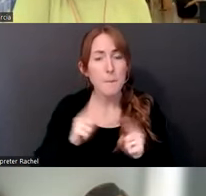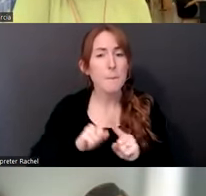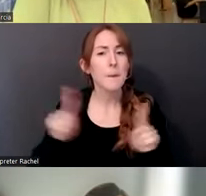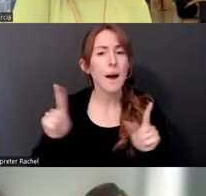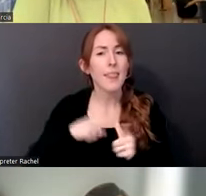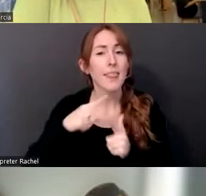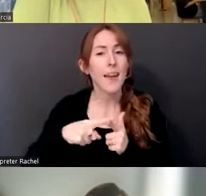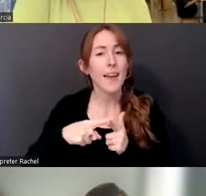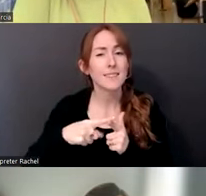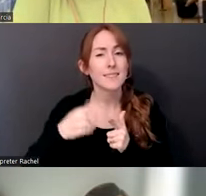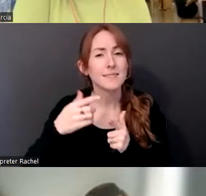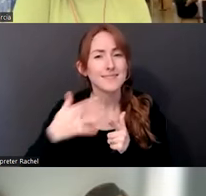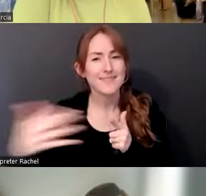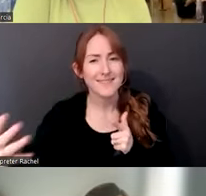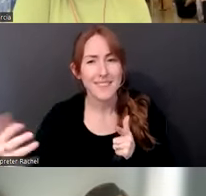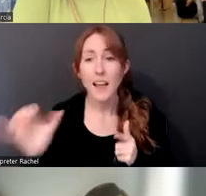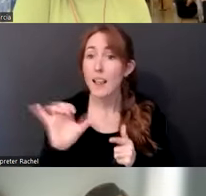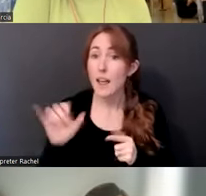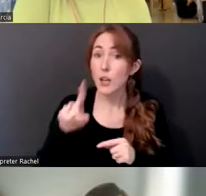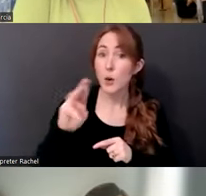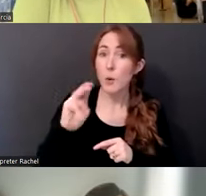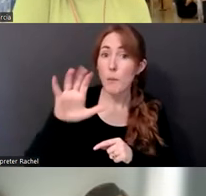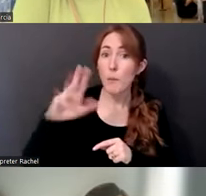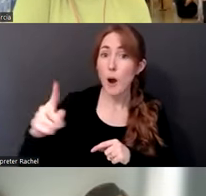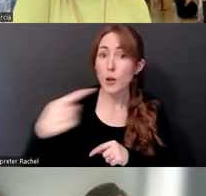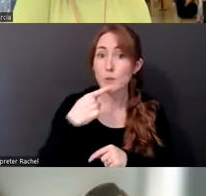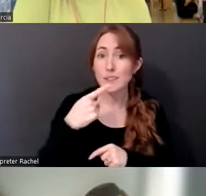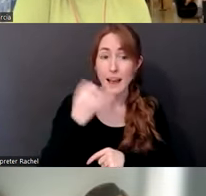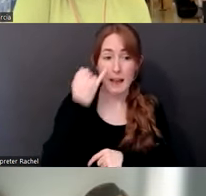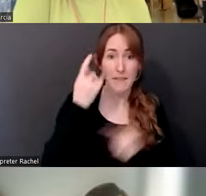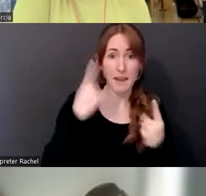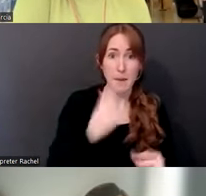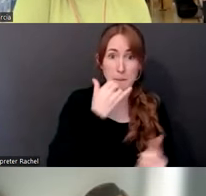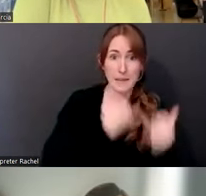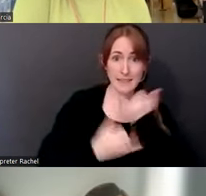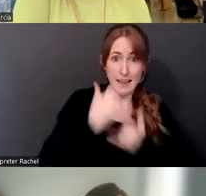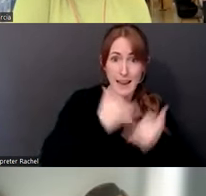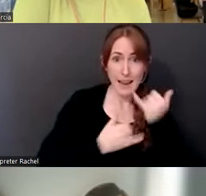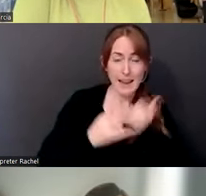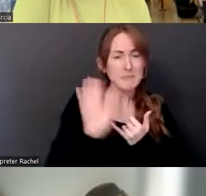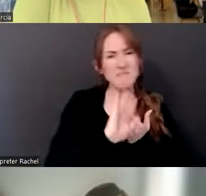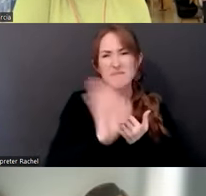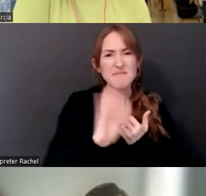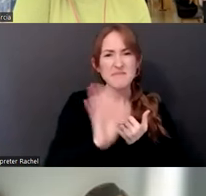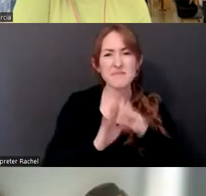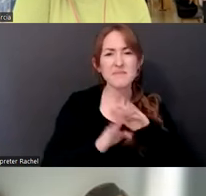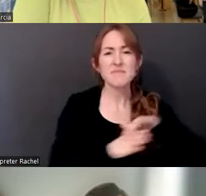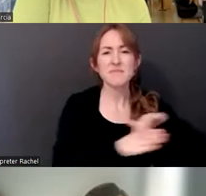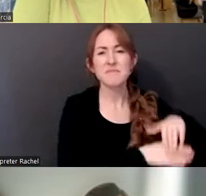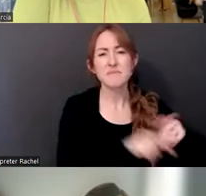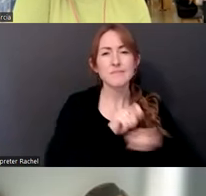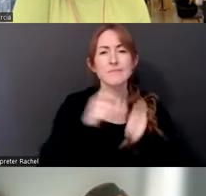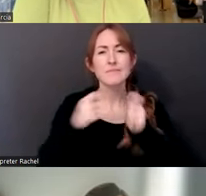like you Mark with mistakes have turned into something positive and a source of strength. And so that's kind of a place